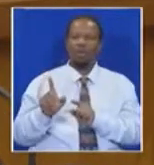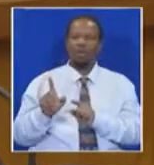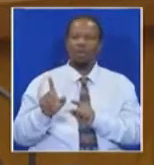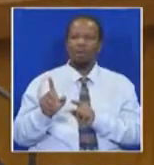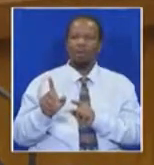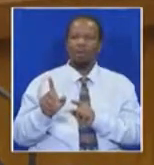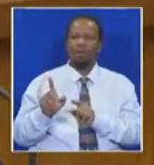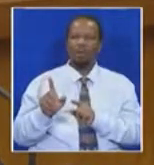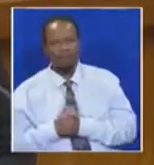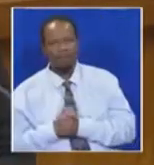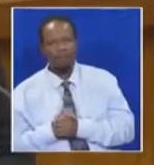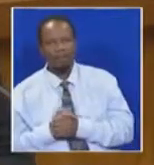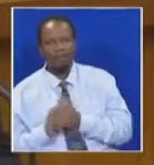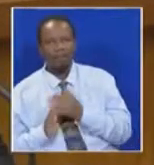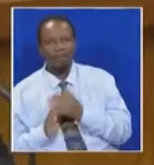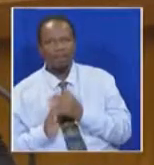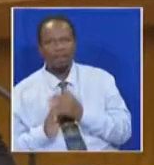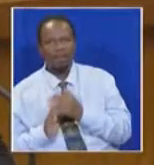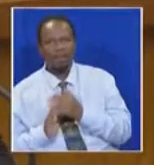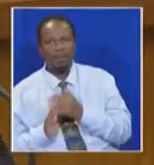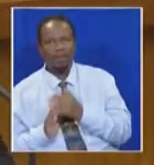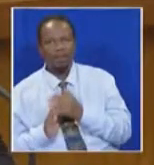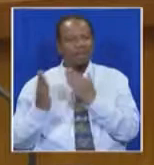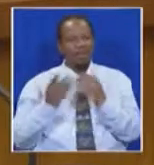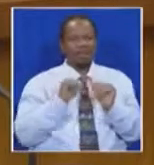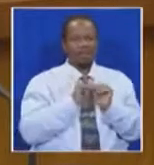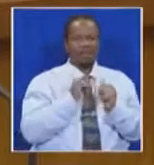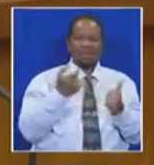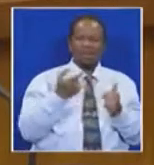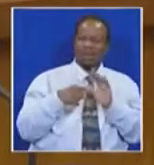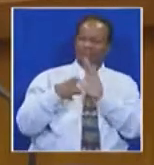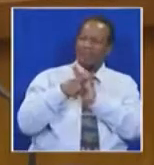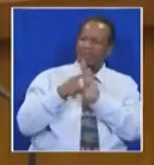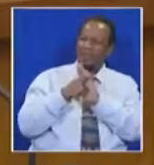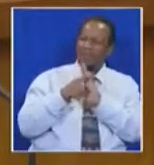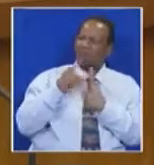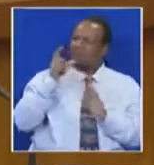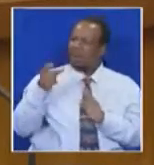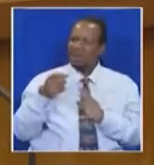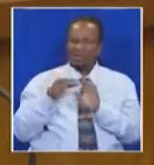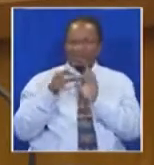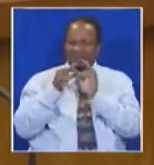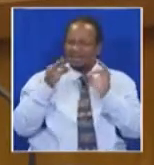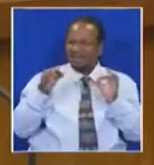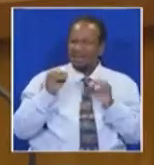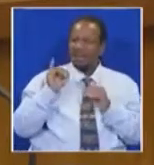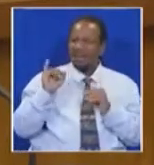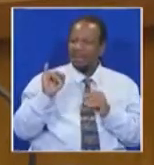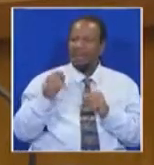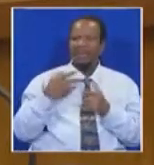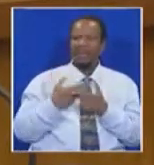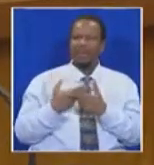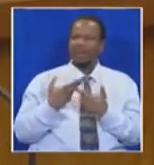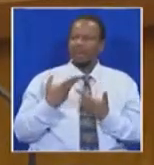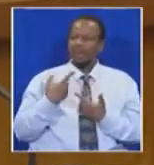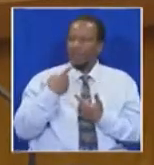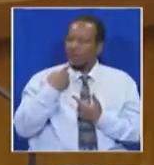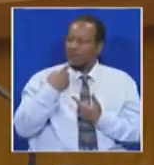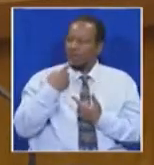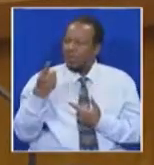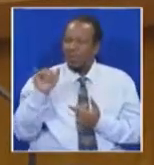Uttrances and threats against the judiciary, unwarranted statements of judicial overreach and claims of judicial